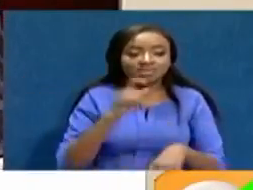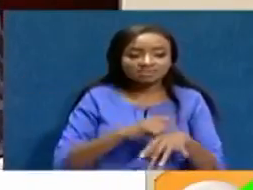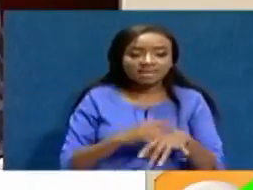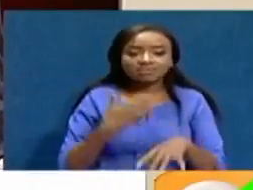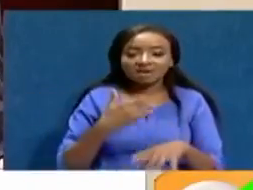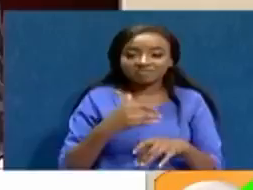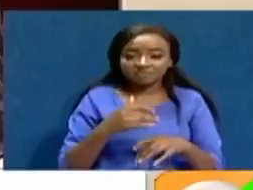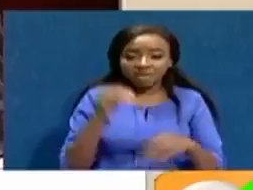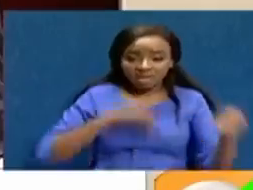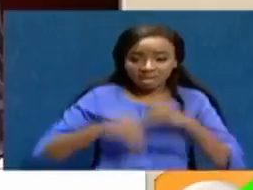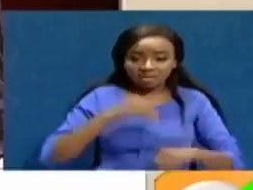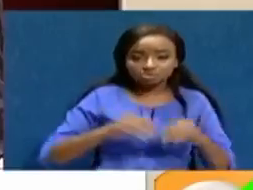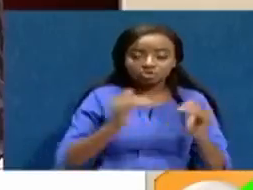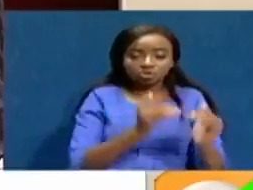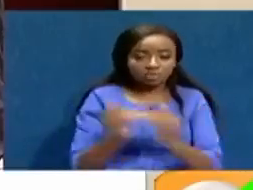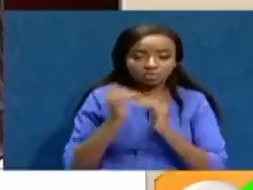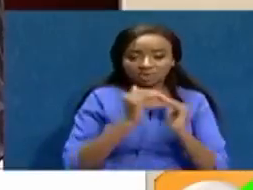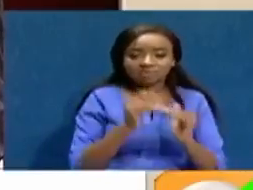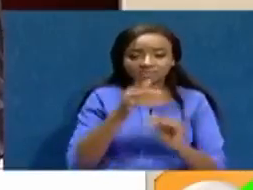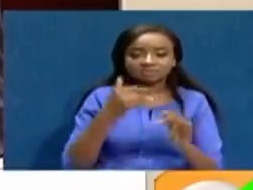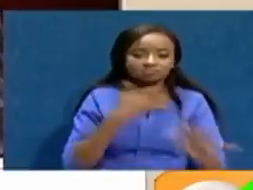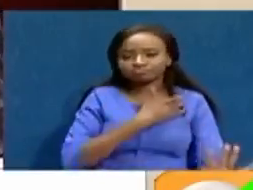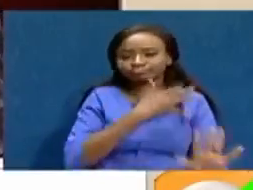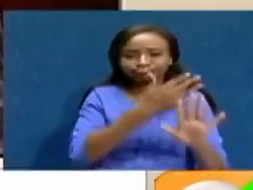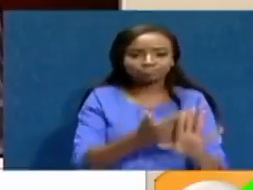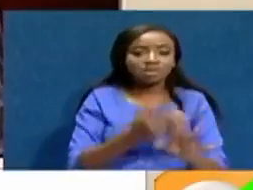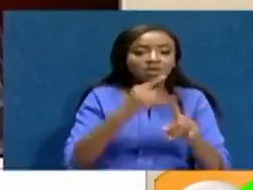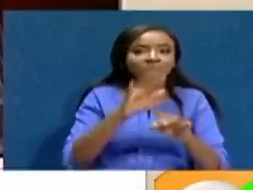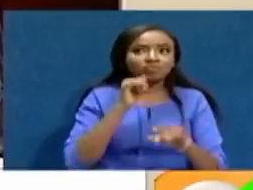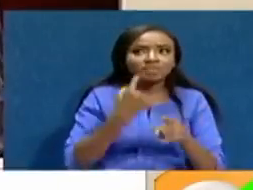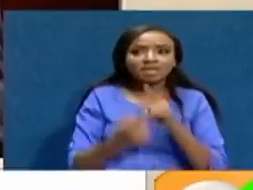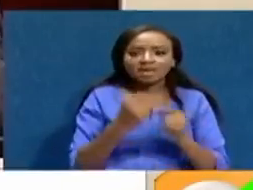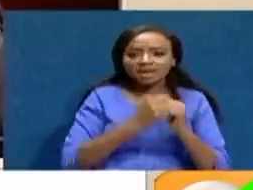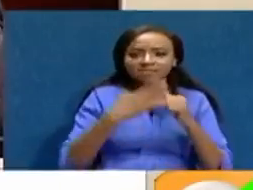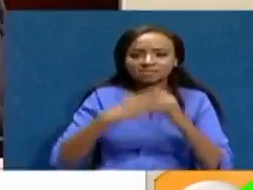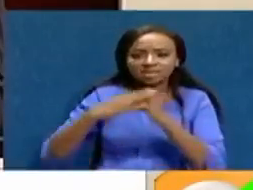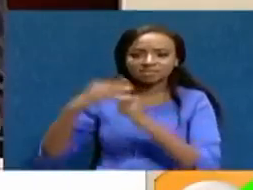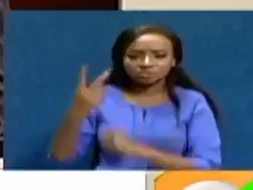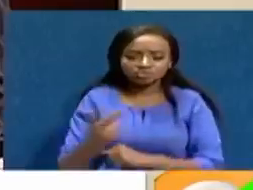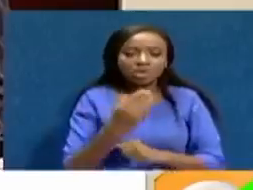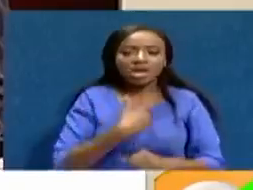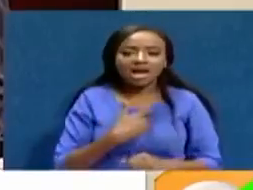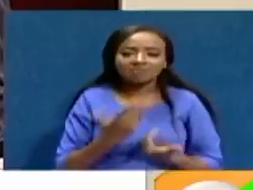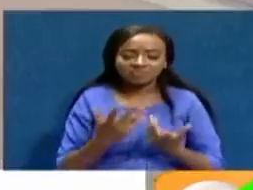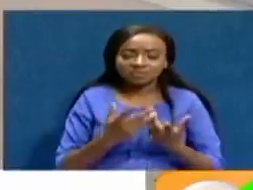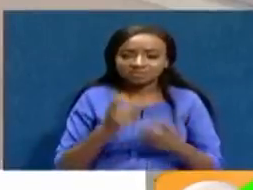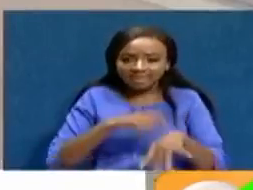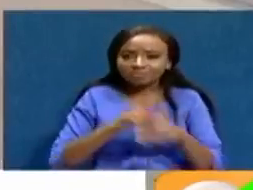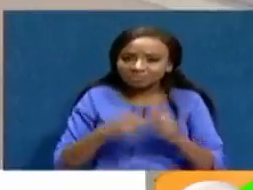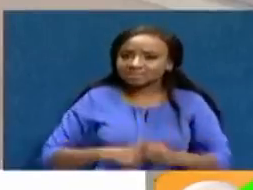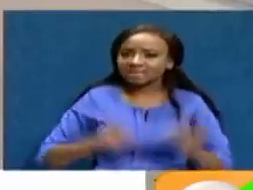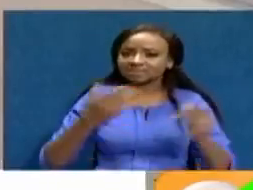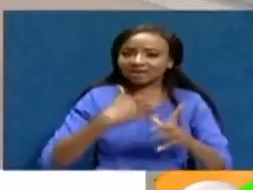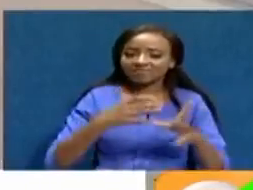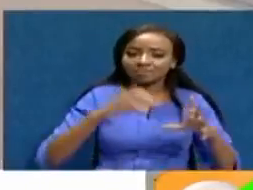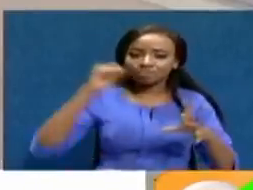democracy in this country has been a pipe dream. As you've rightfully pointed out, since 92, we've held six multi-party elections. And